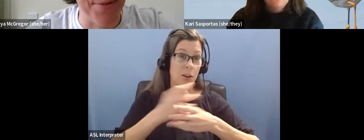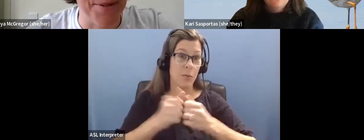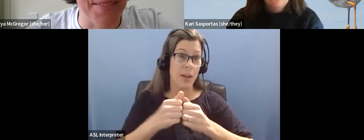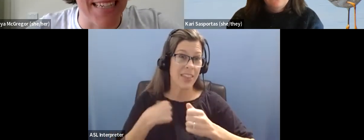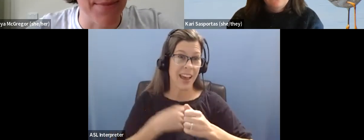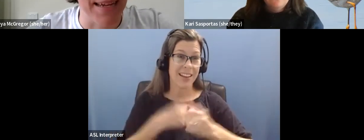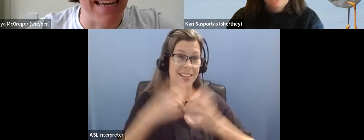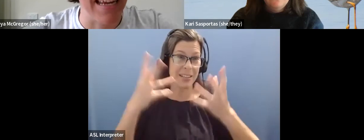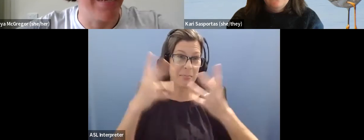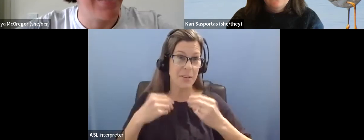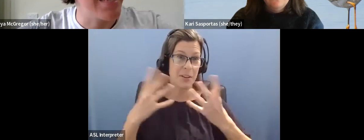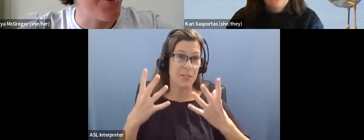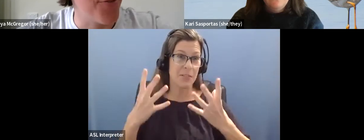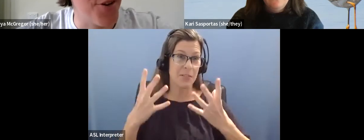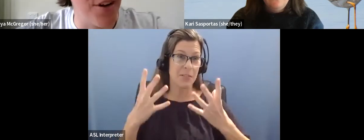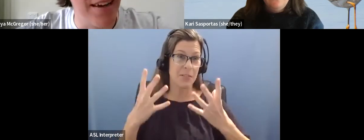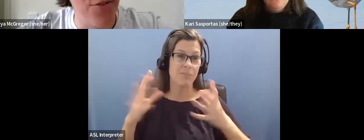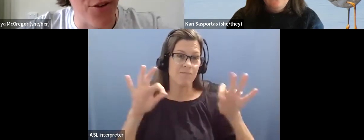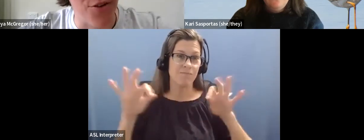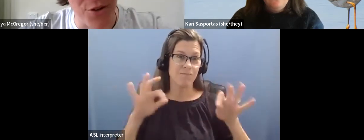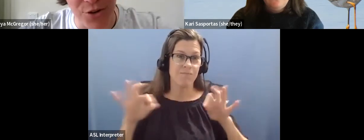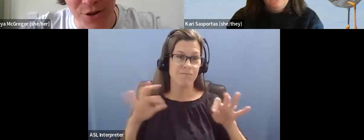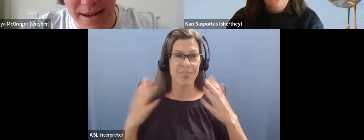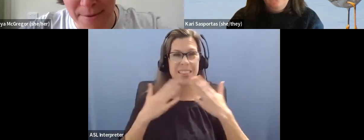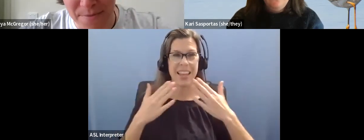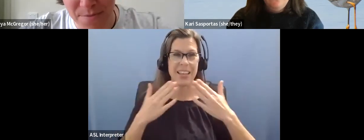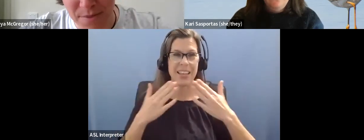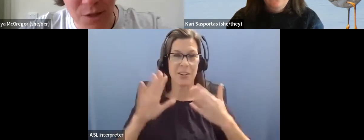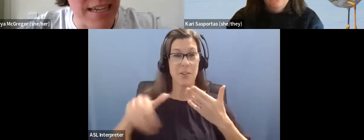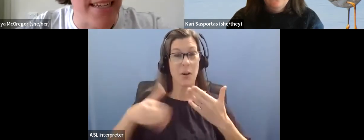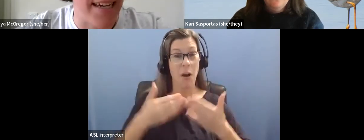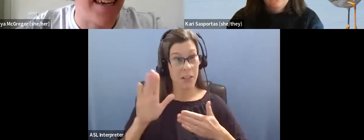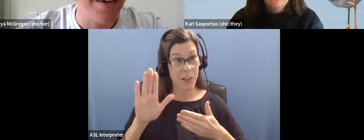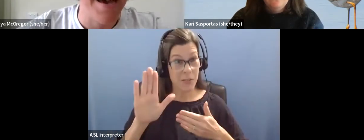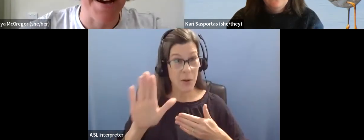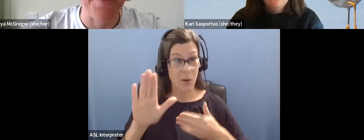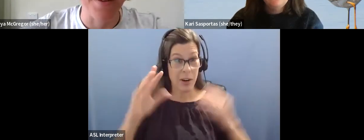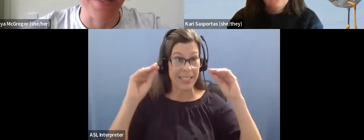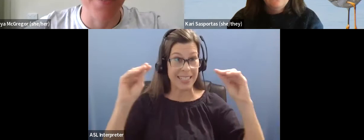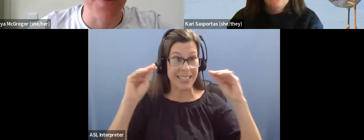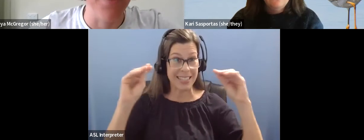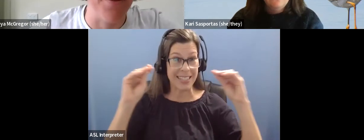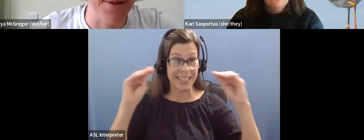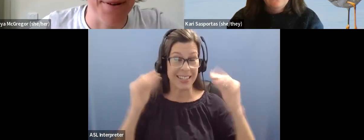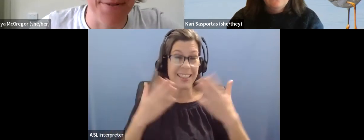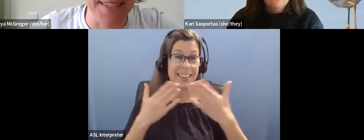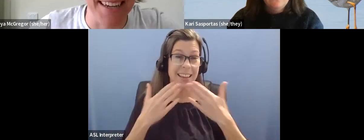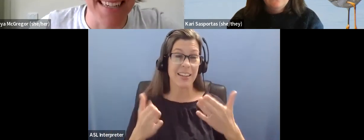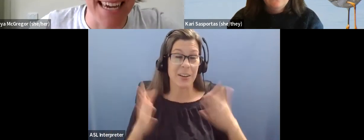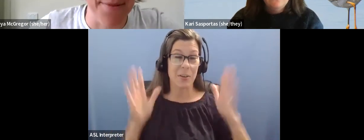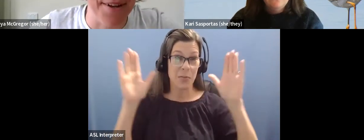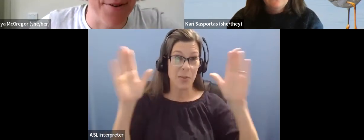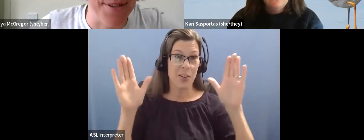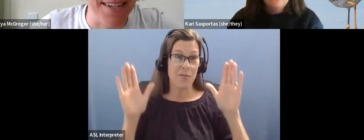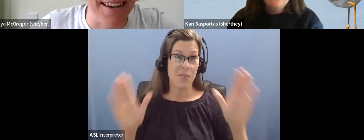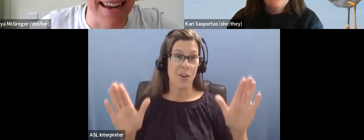a really beautiful job of explaining and thank you for, for all your, um, your teaching. Um, it's, it's been really wonderful to,